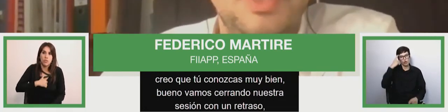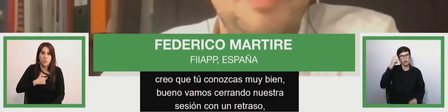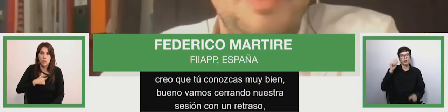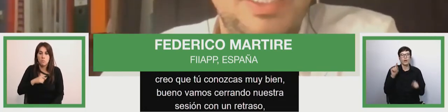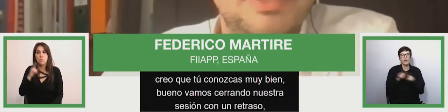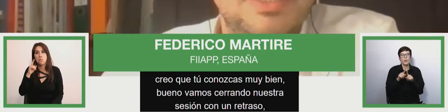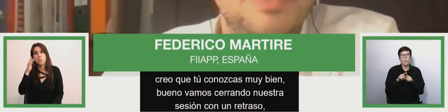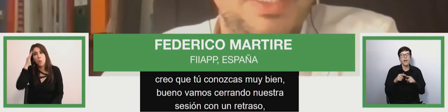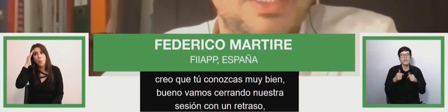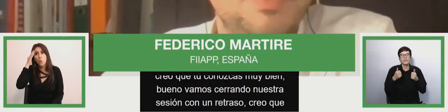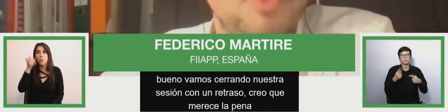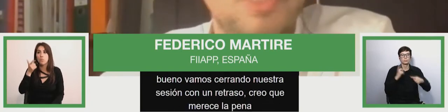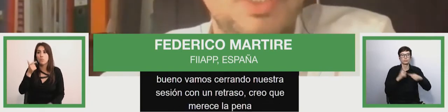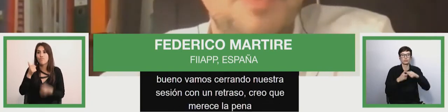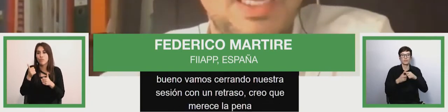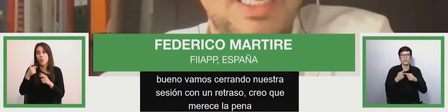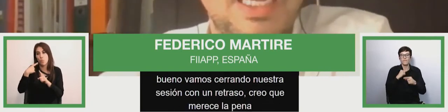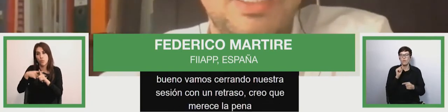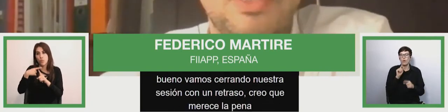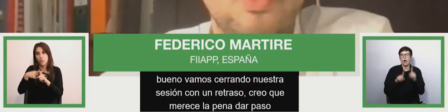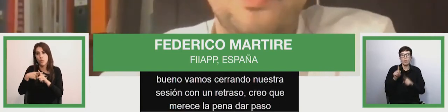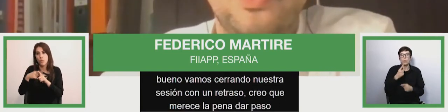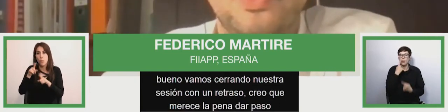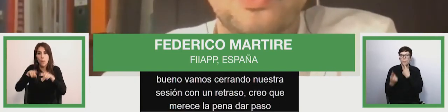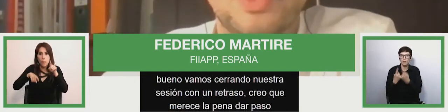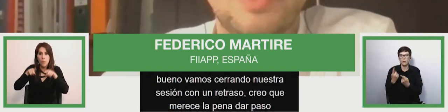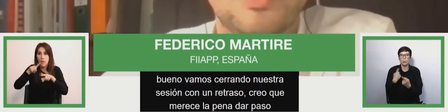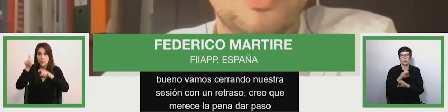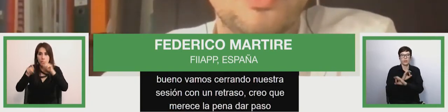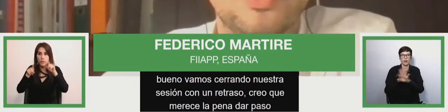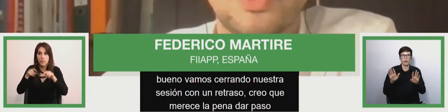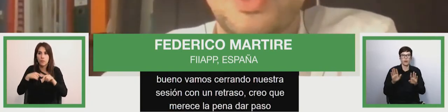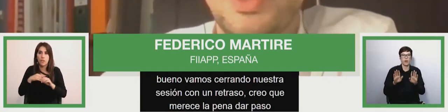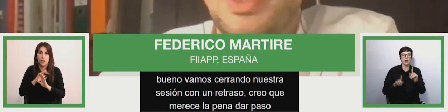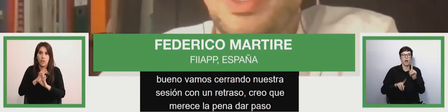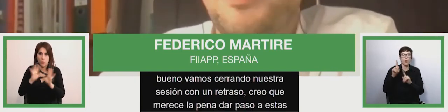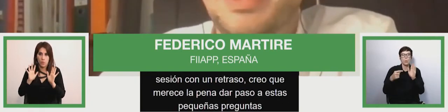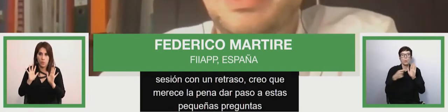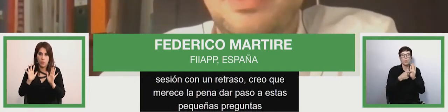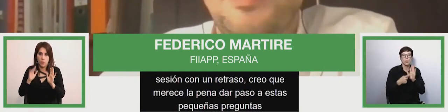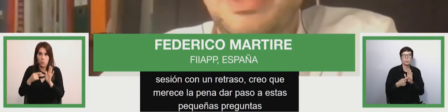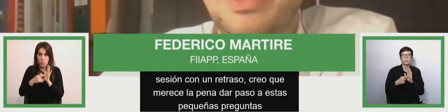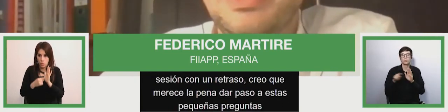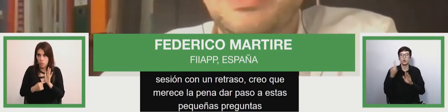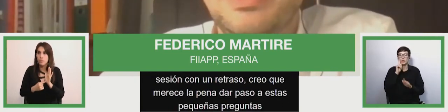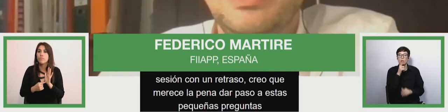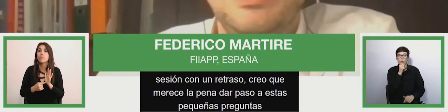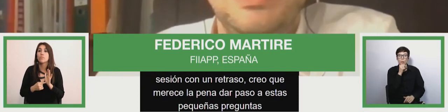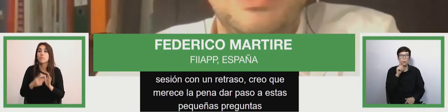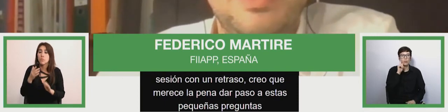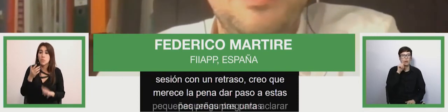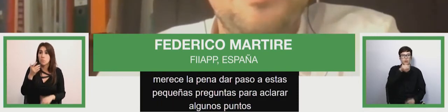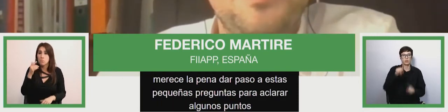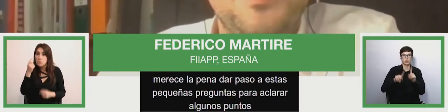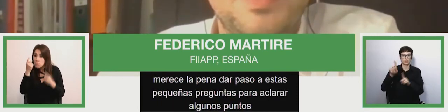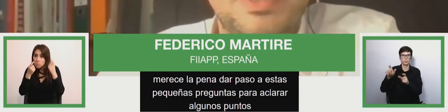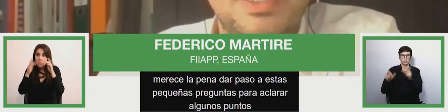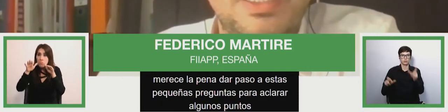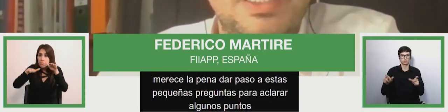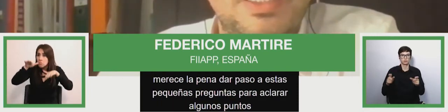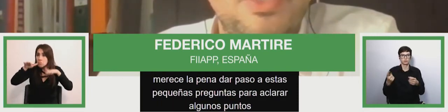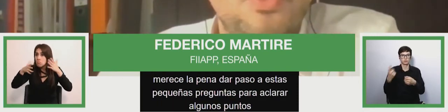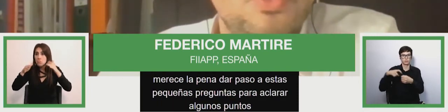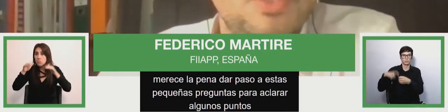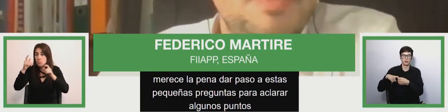worthwhile to have these questions in order to ensure clear up some questions to our participants and